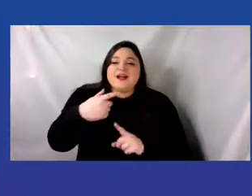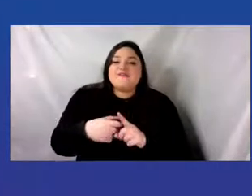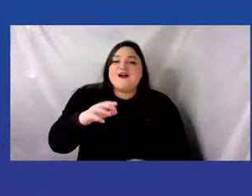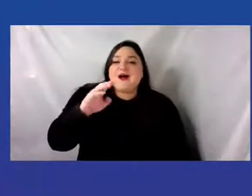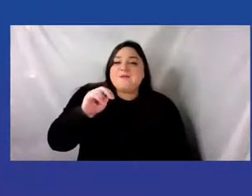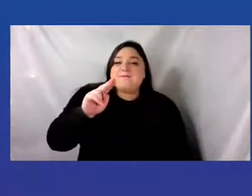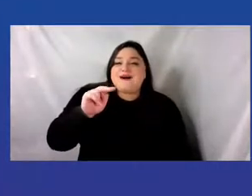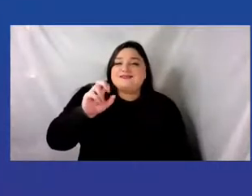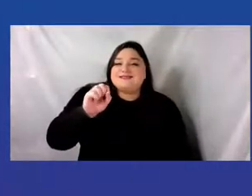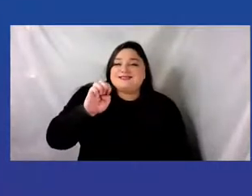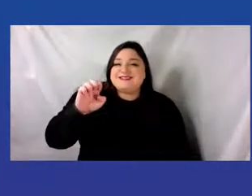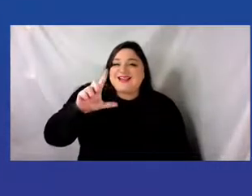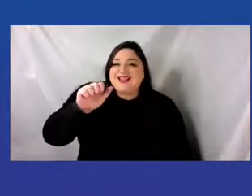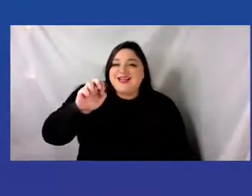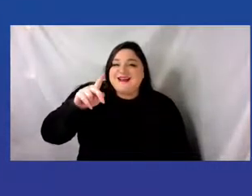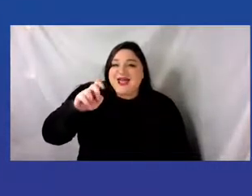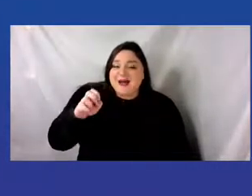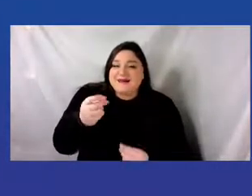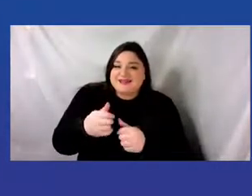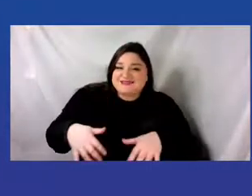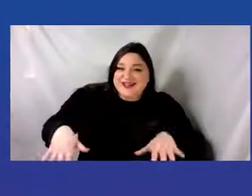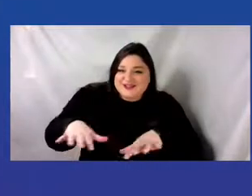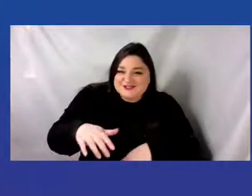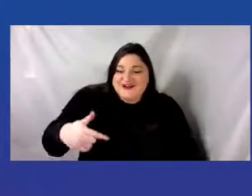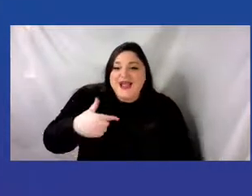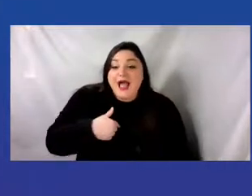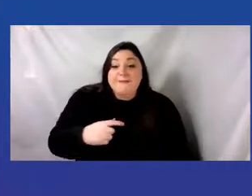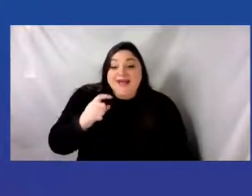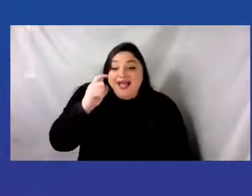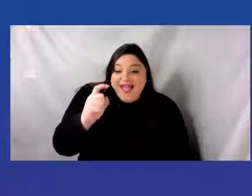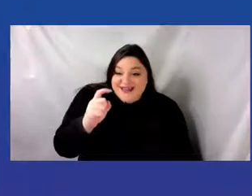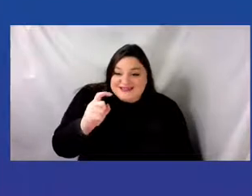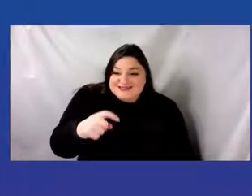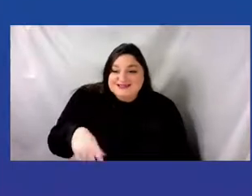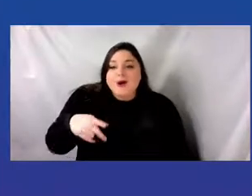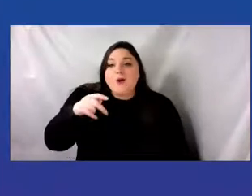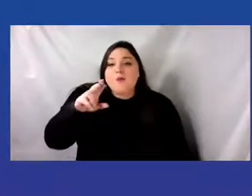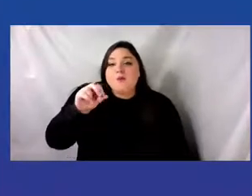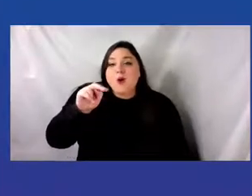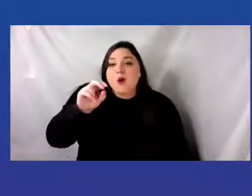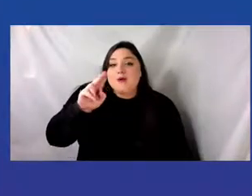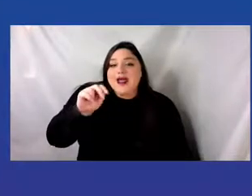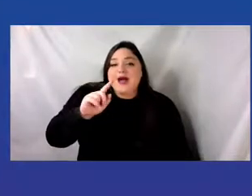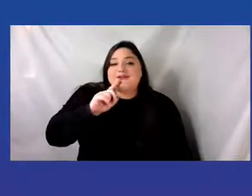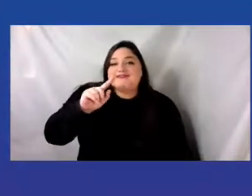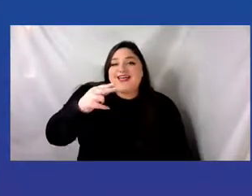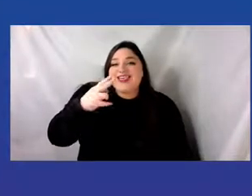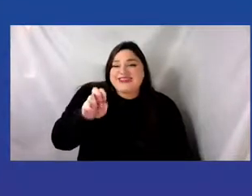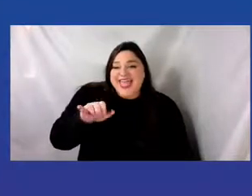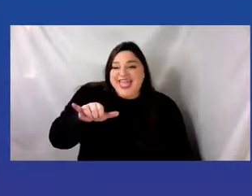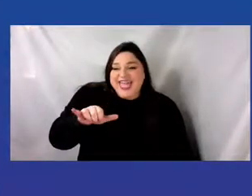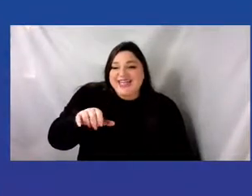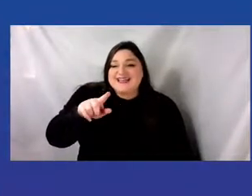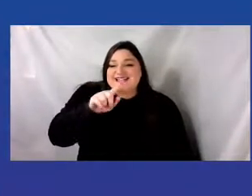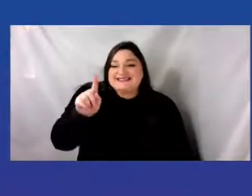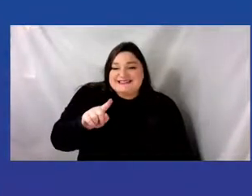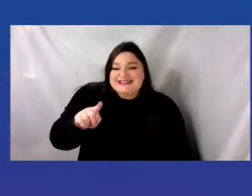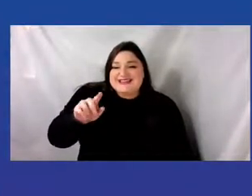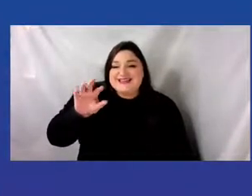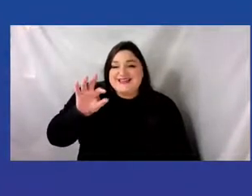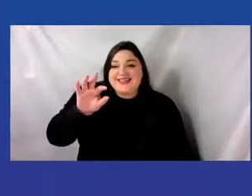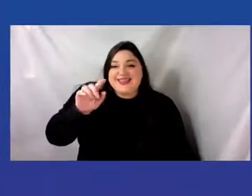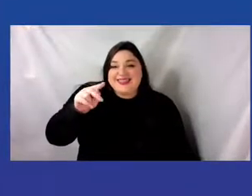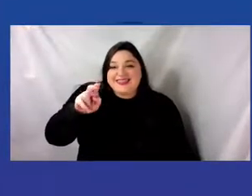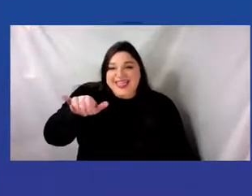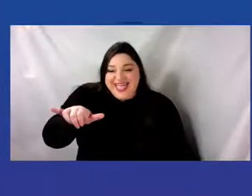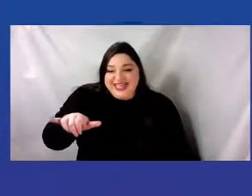my pronouns are they, Zee, Fay, and I am a transdisciplinary artist. I am